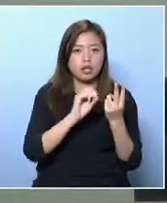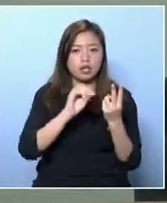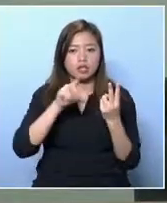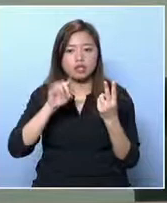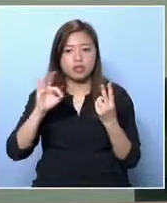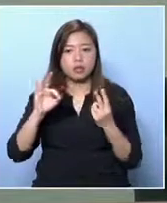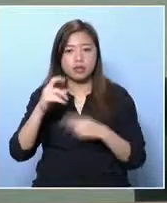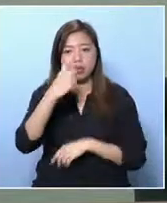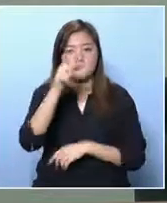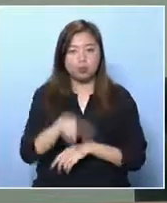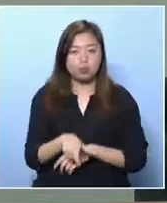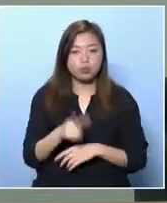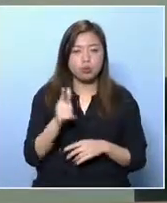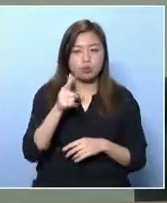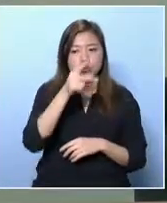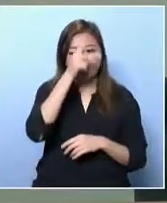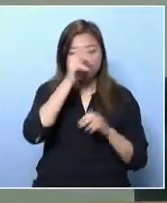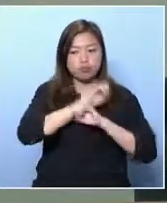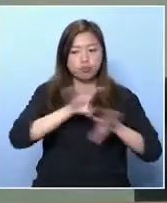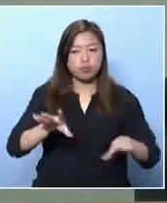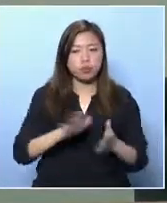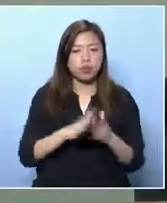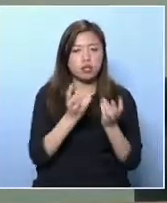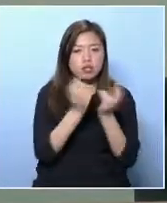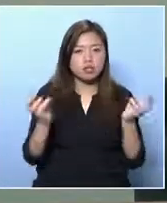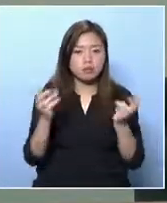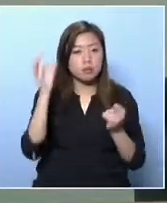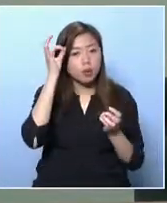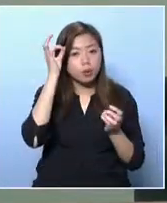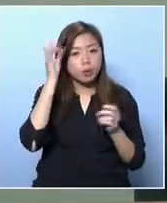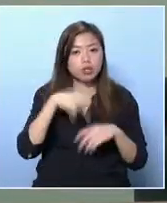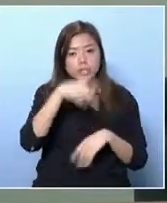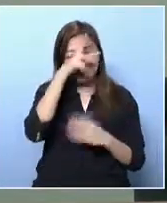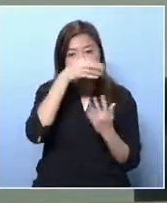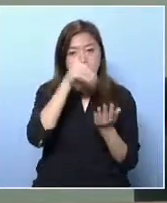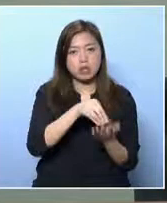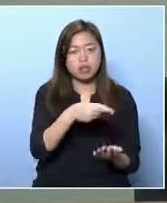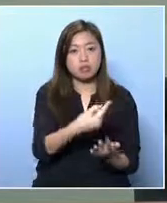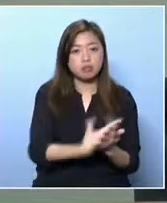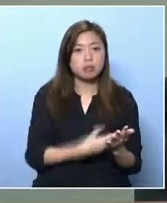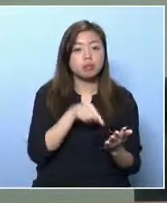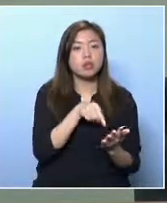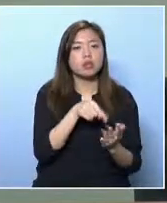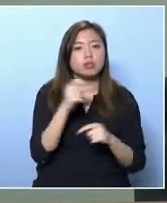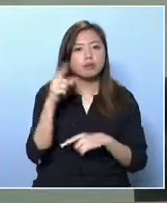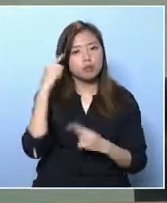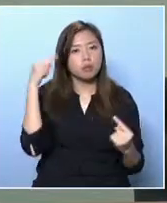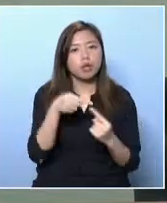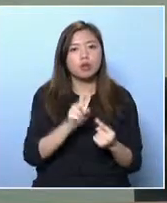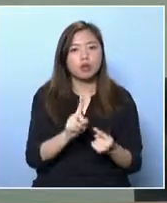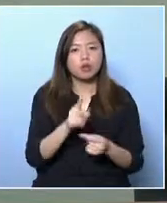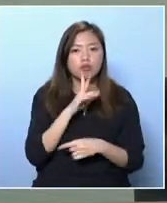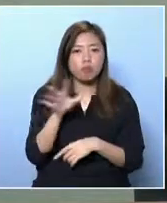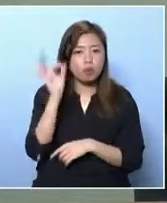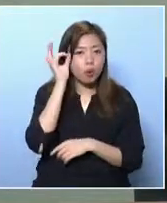In September 2013, the Commission on Poverty announced the first Poverty Line. The setting of the Poverty Line,